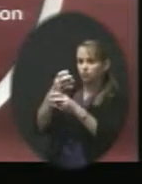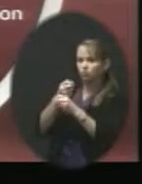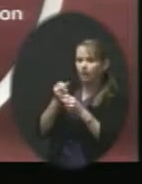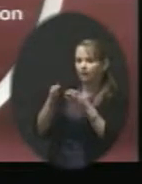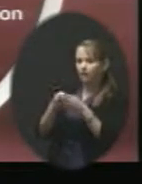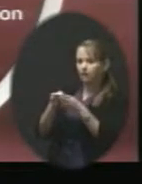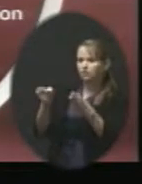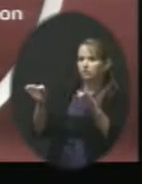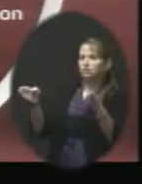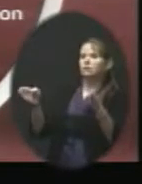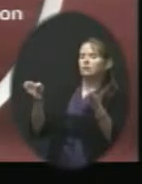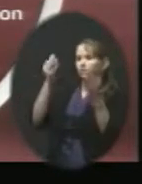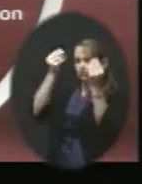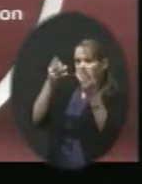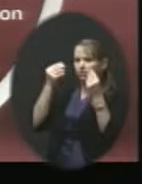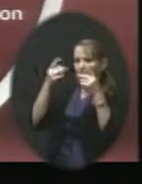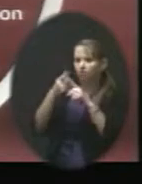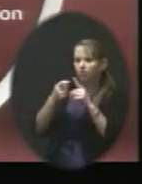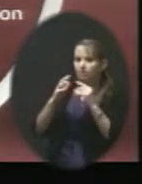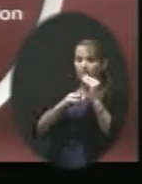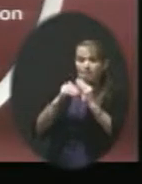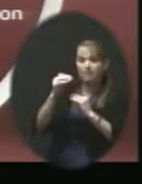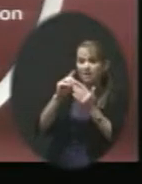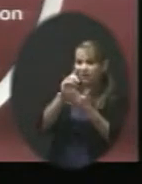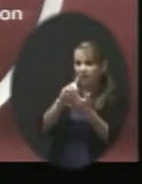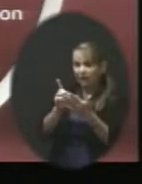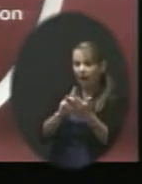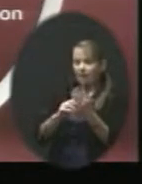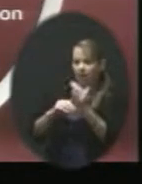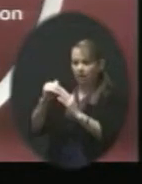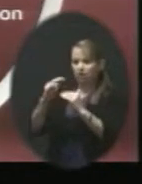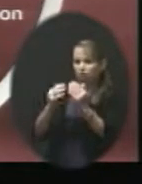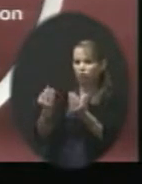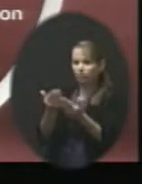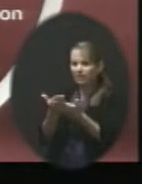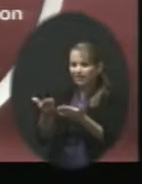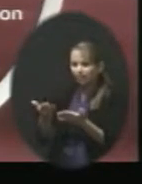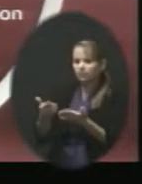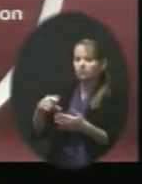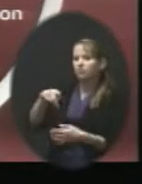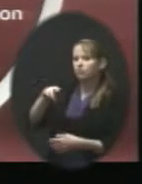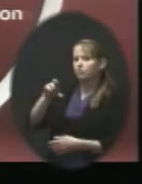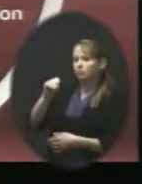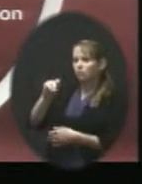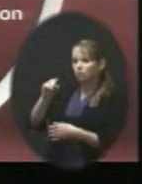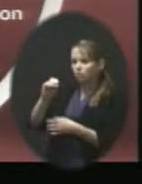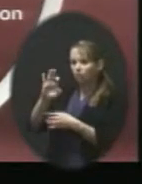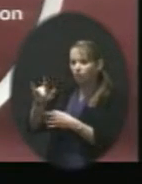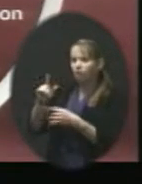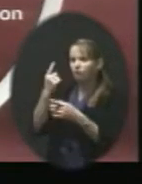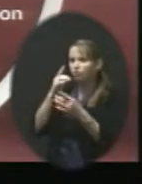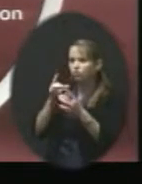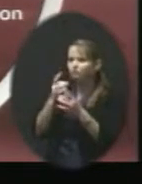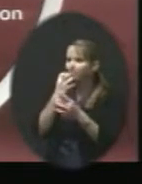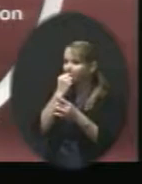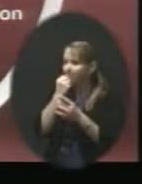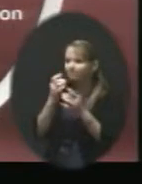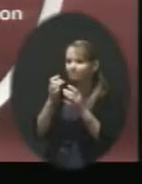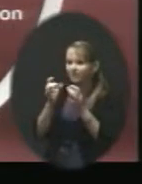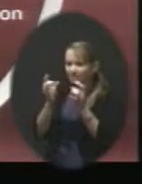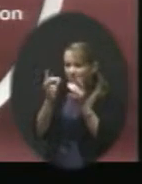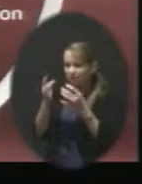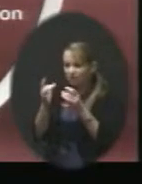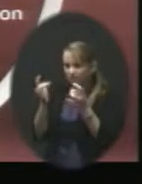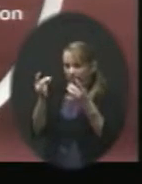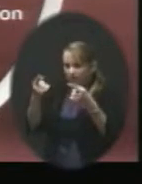of buildings to the construction materials we use in buildings, to the protocols we use in critical incidents, to how we communicate as a large